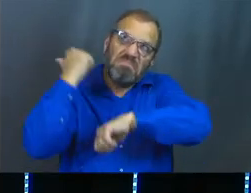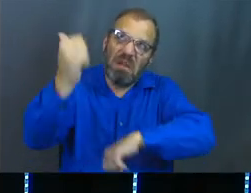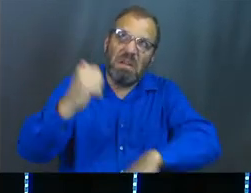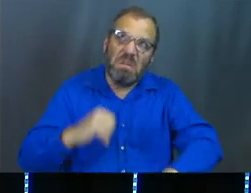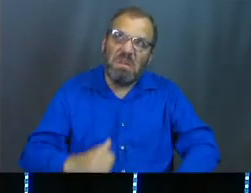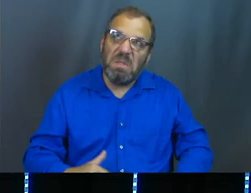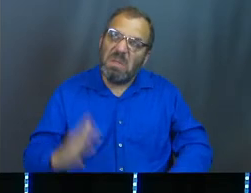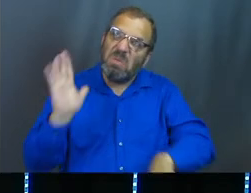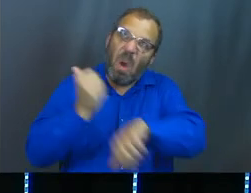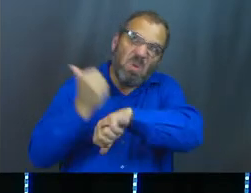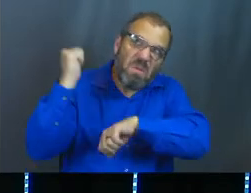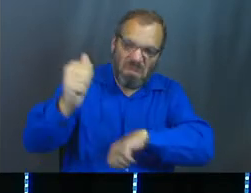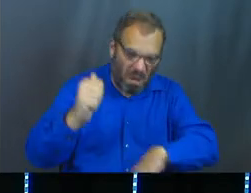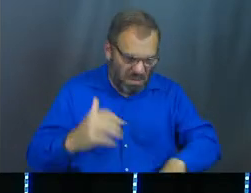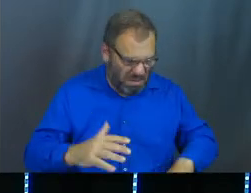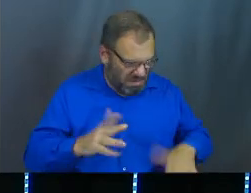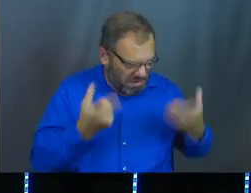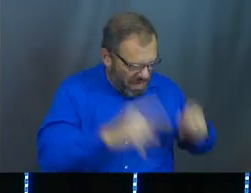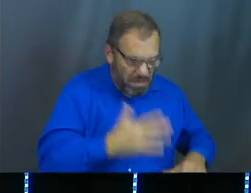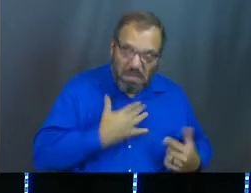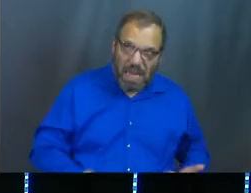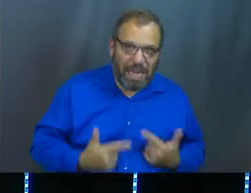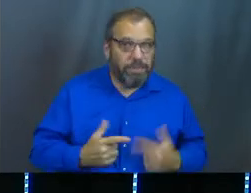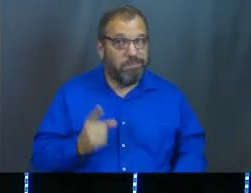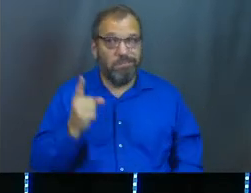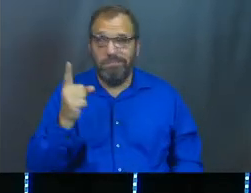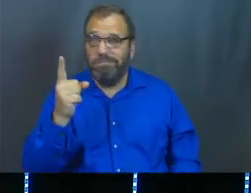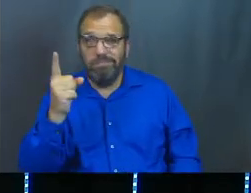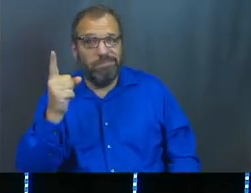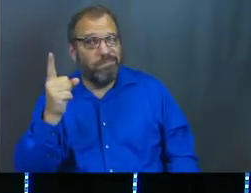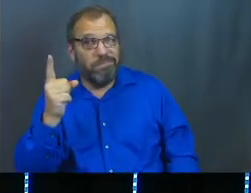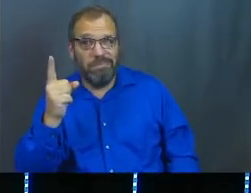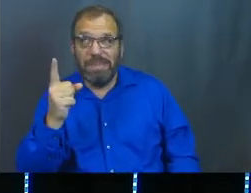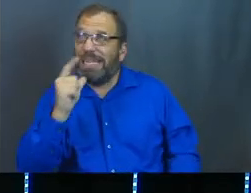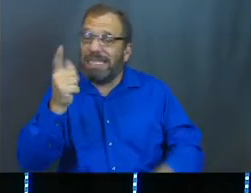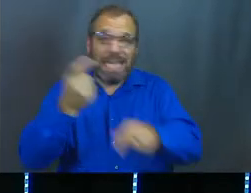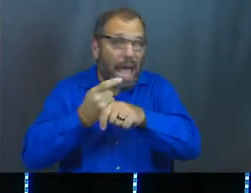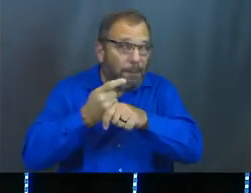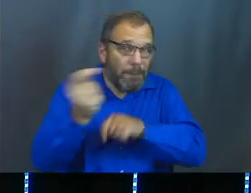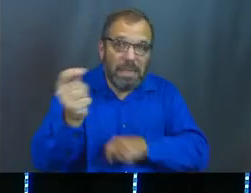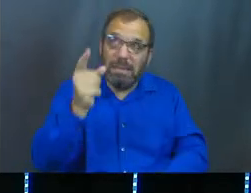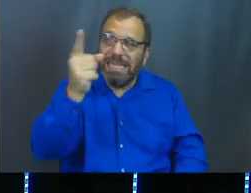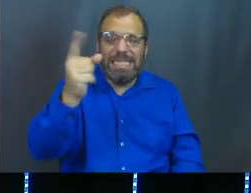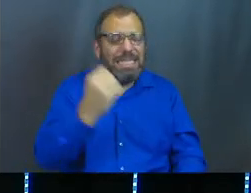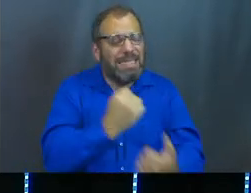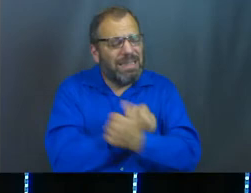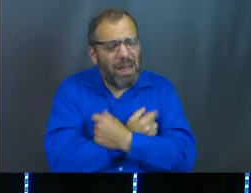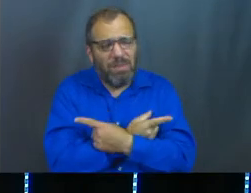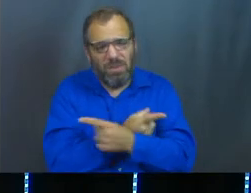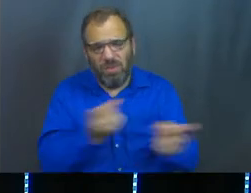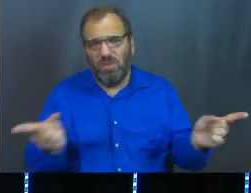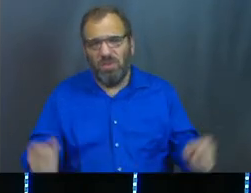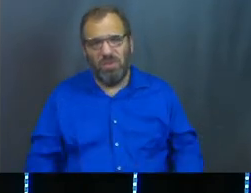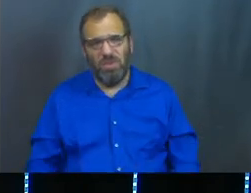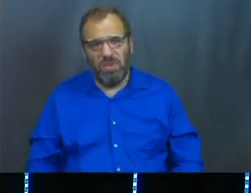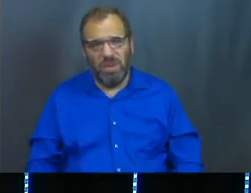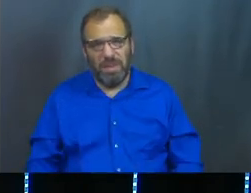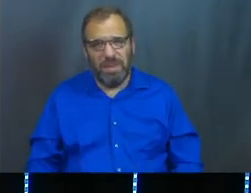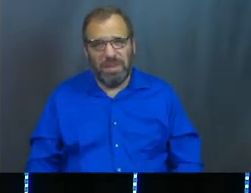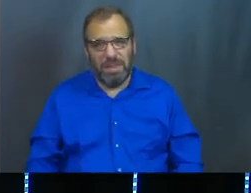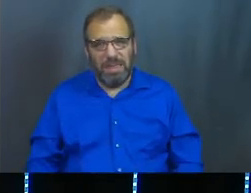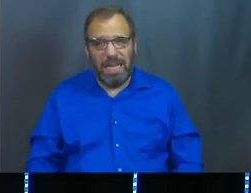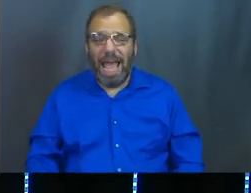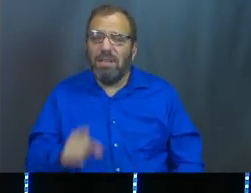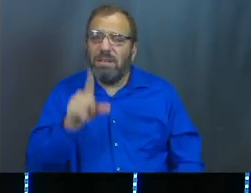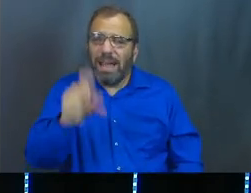our life. And it's not him and he is not cruel and he loves us. And we need to see him